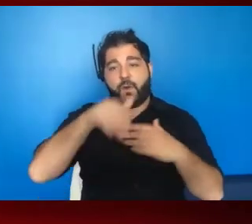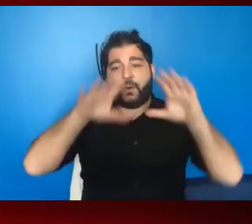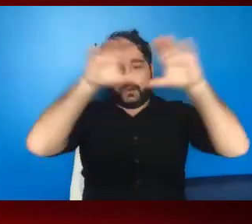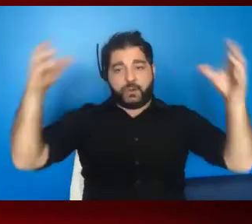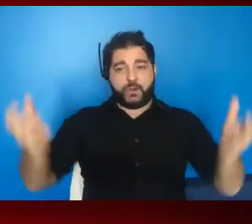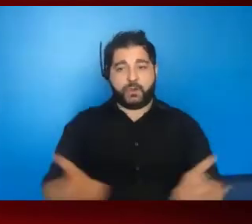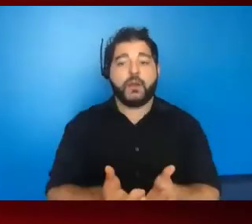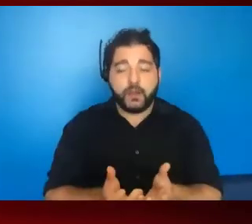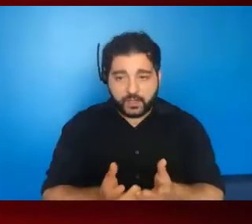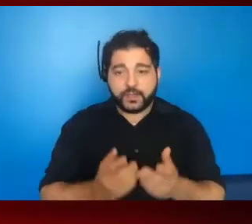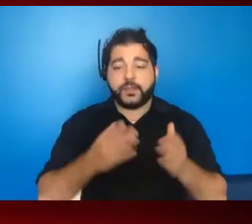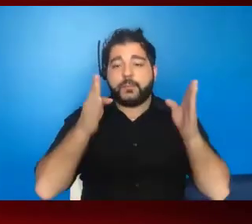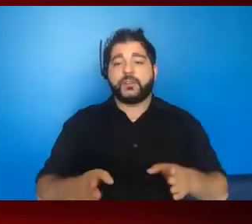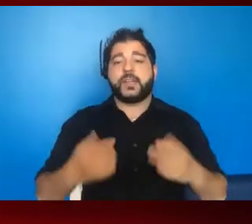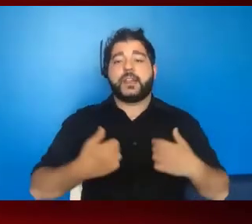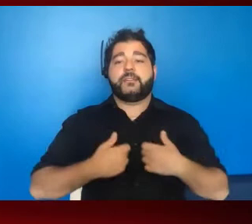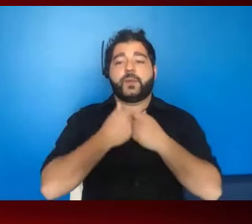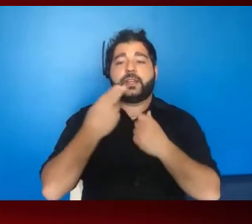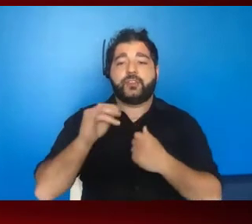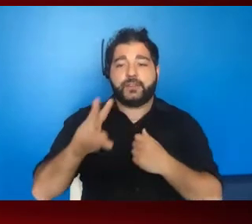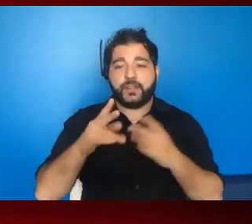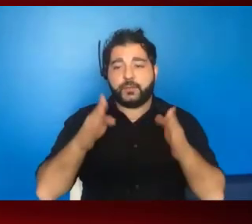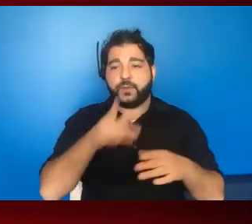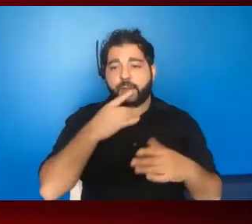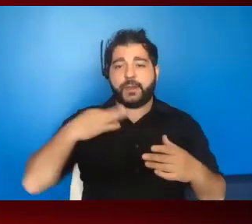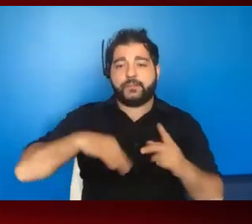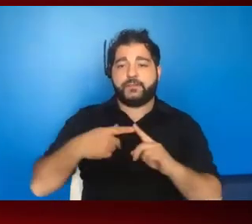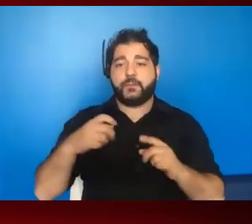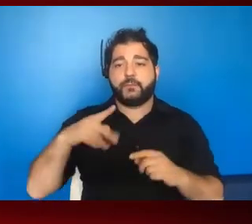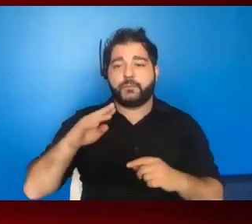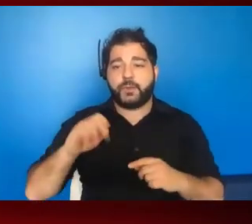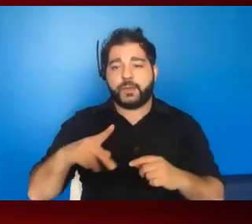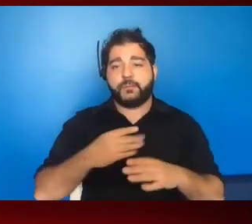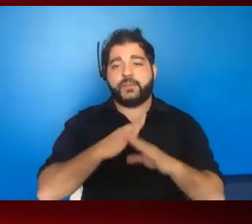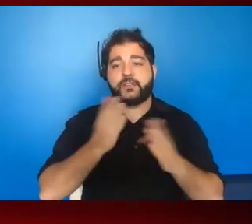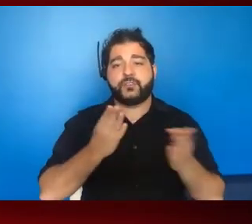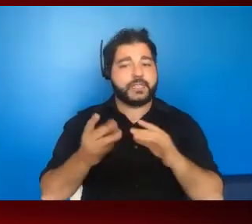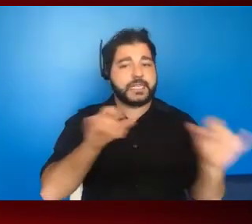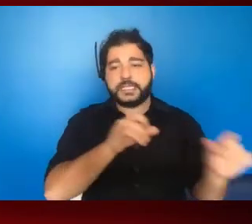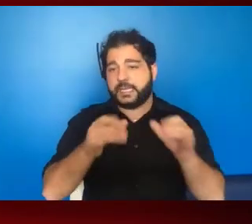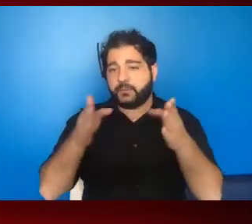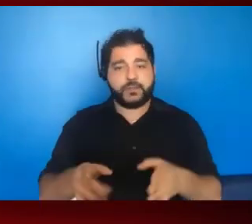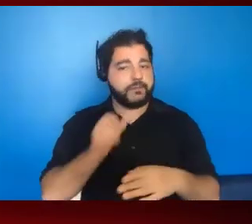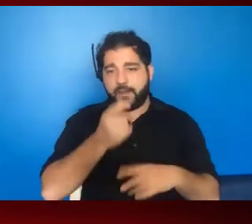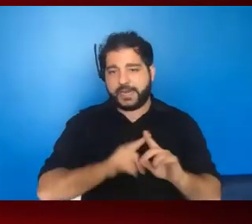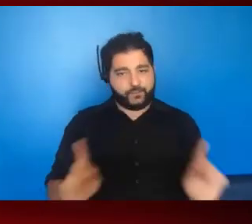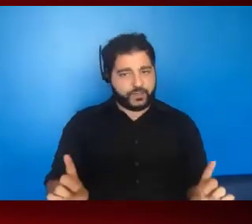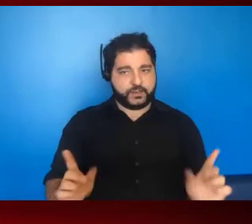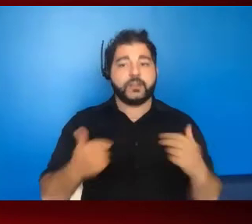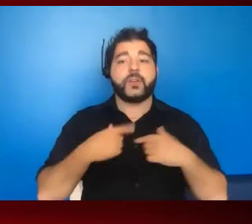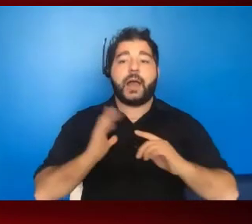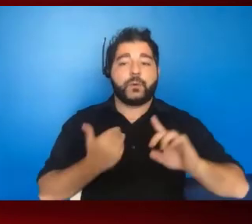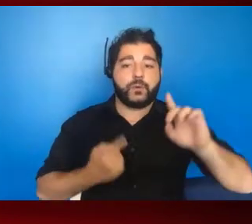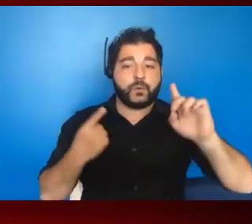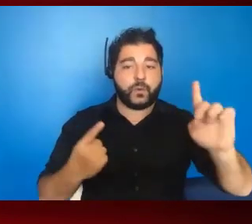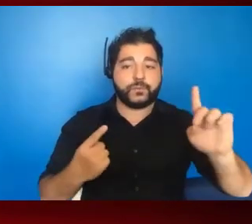says the person living with HIV and the person who could benefit from PrEP and prevention services are the same person. They're not different. So really the goal is,